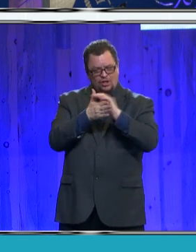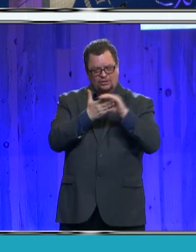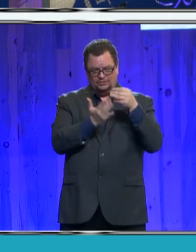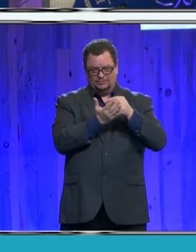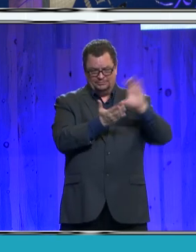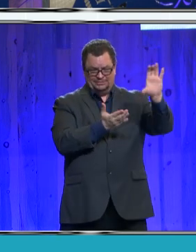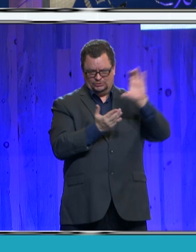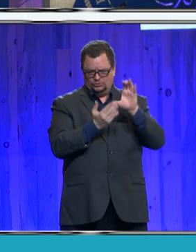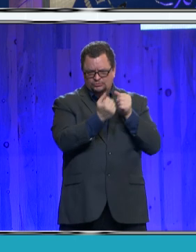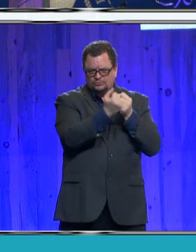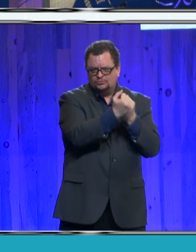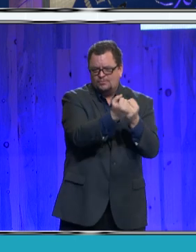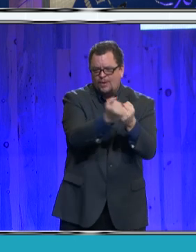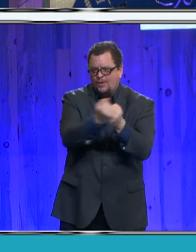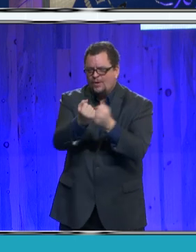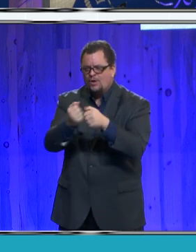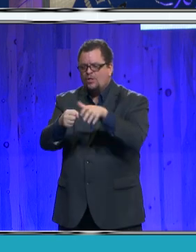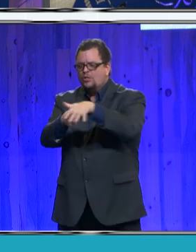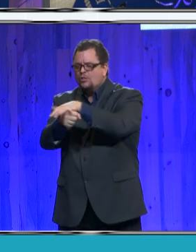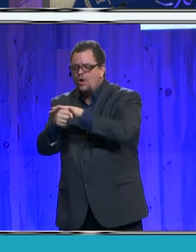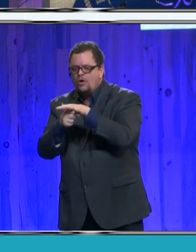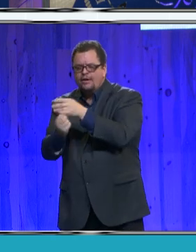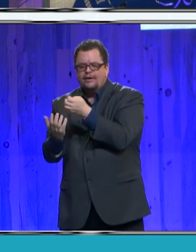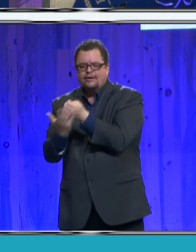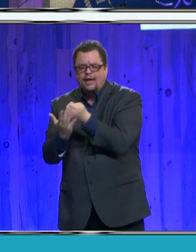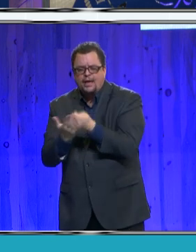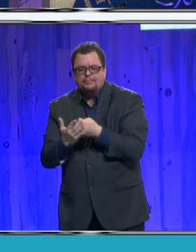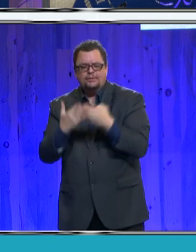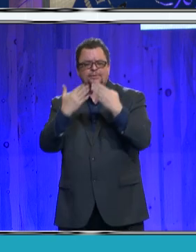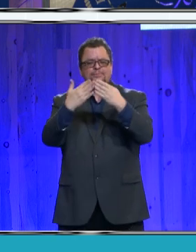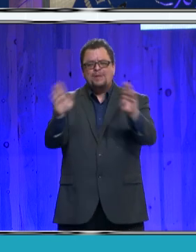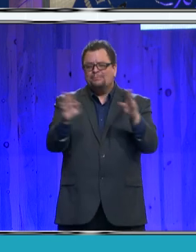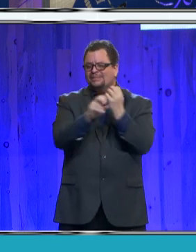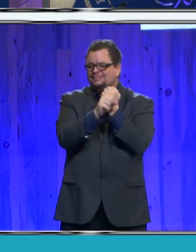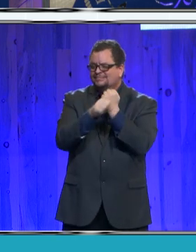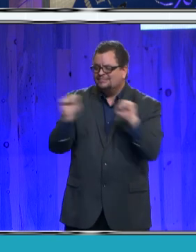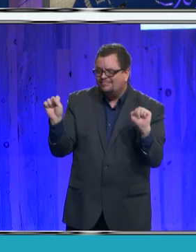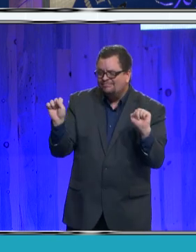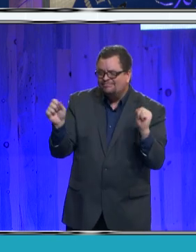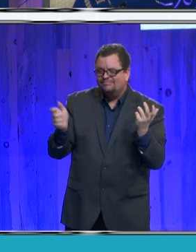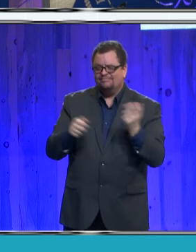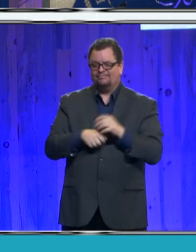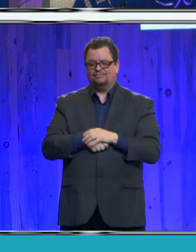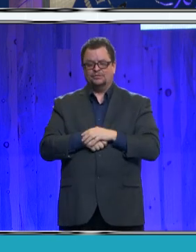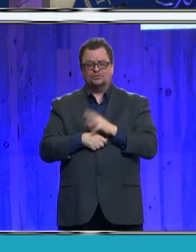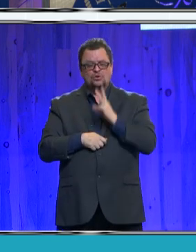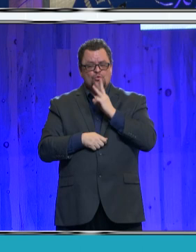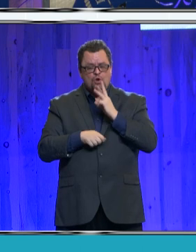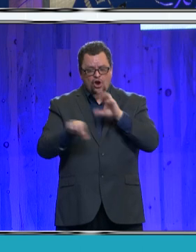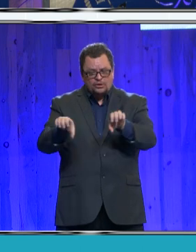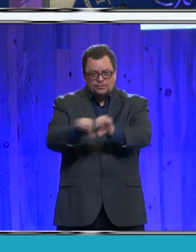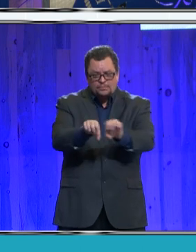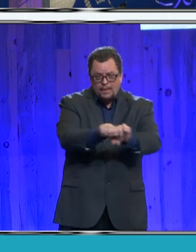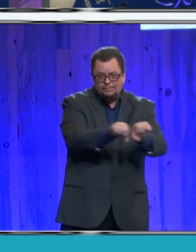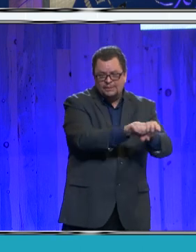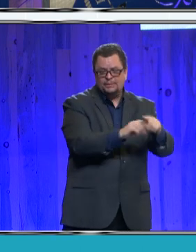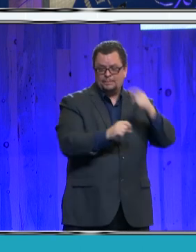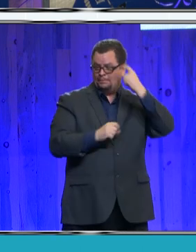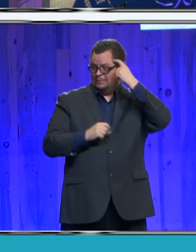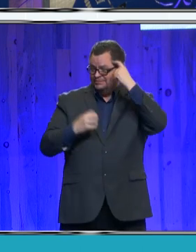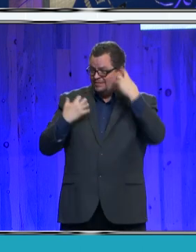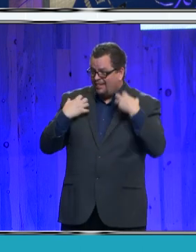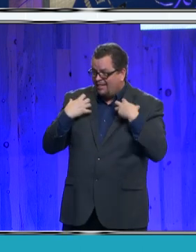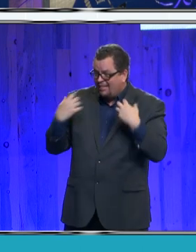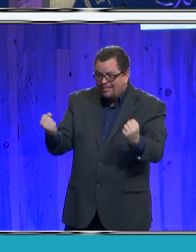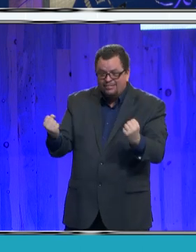and safety, water and broadband infrastructure, stormwater, and mental health resiliency for our families and